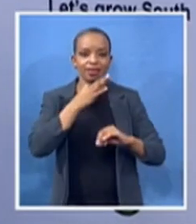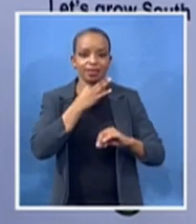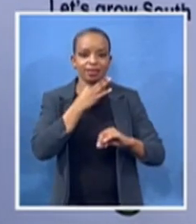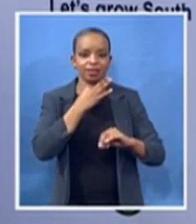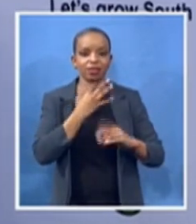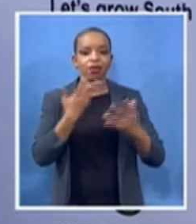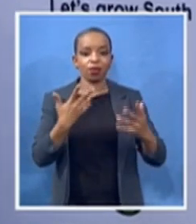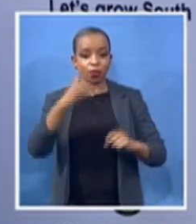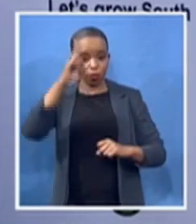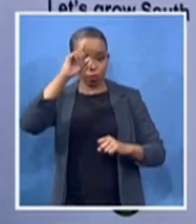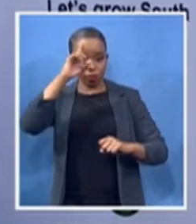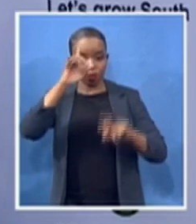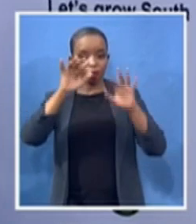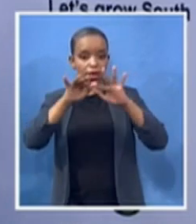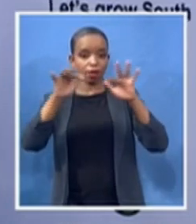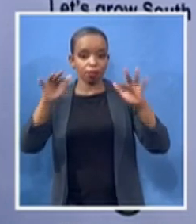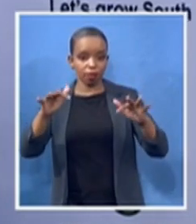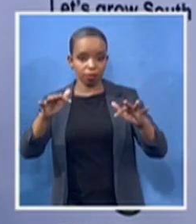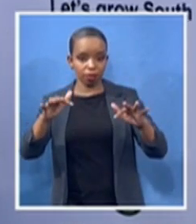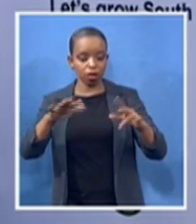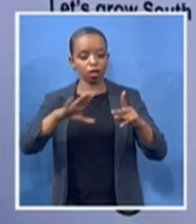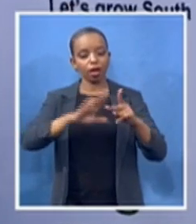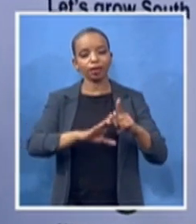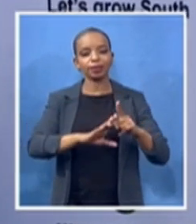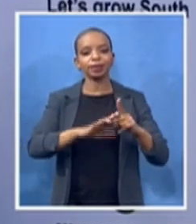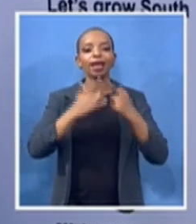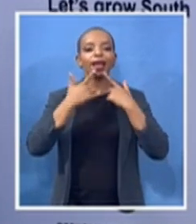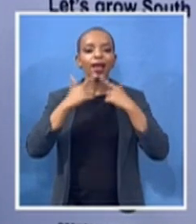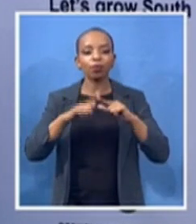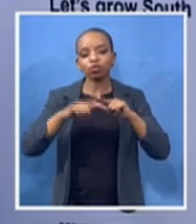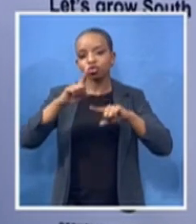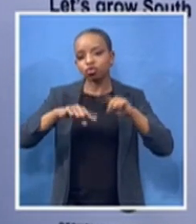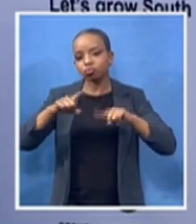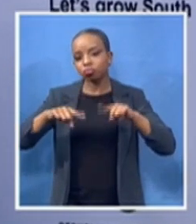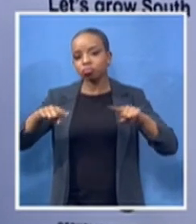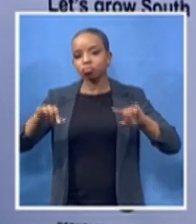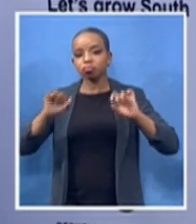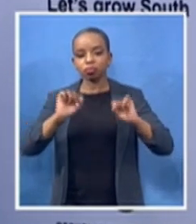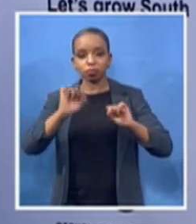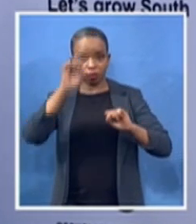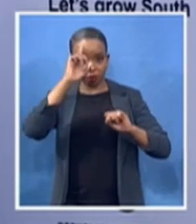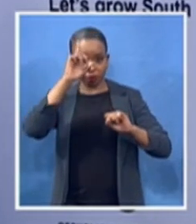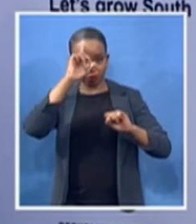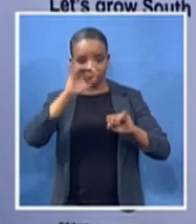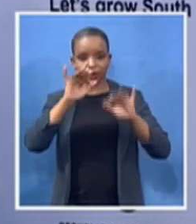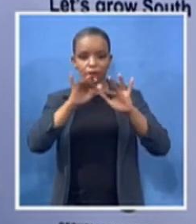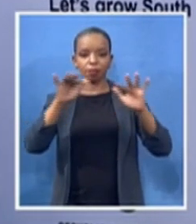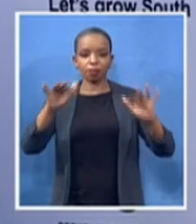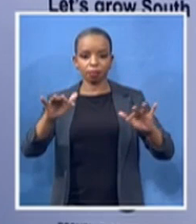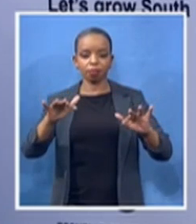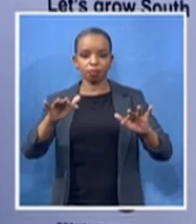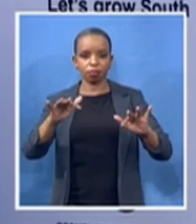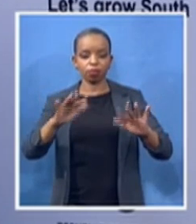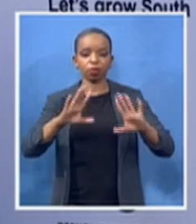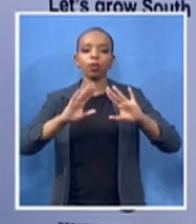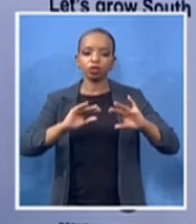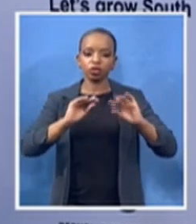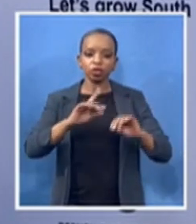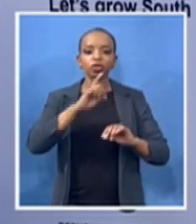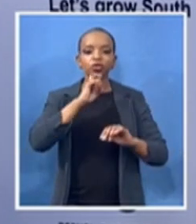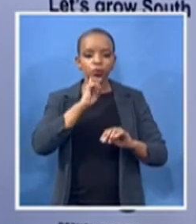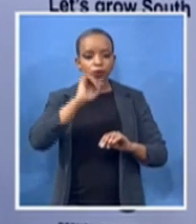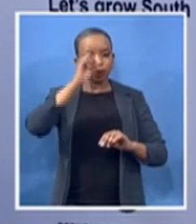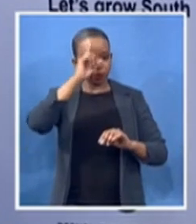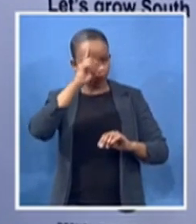africans and the expatriates is taught also indigenous languages she gave herself to others so that others may grow